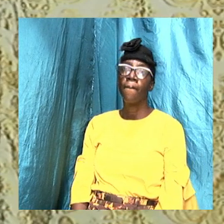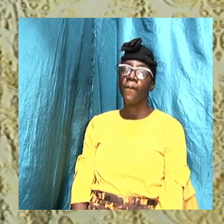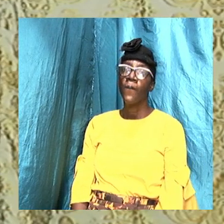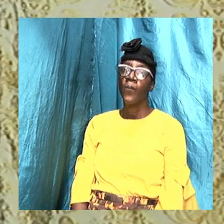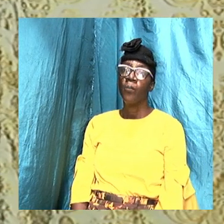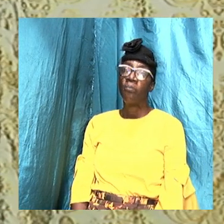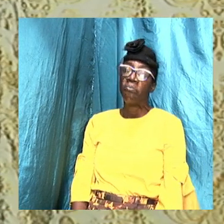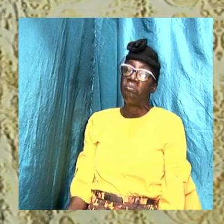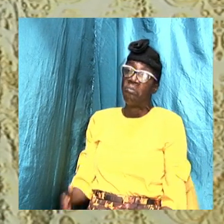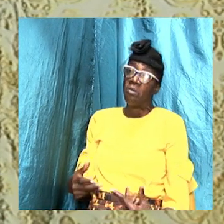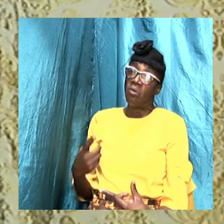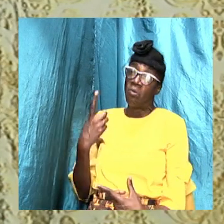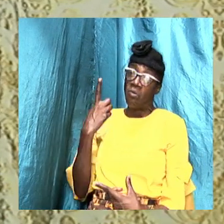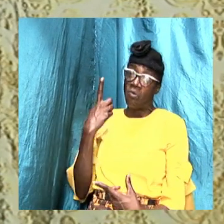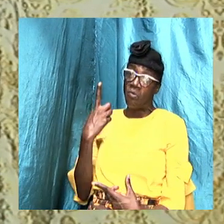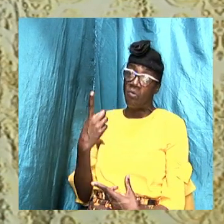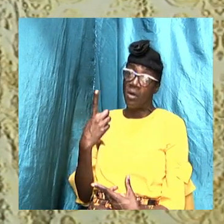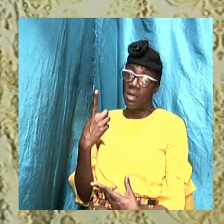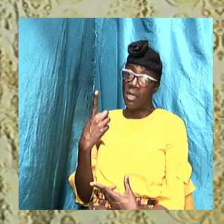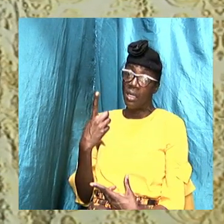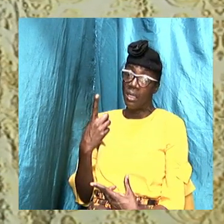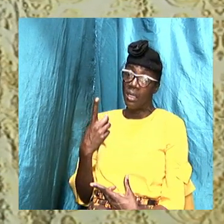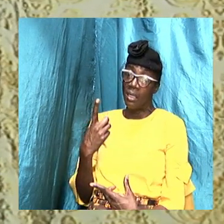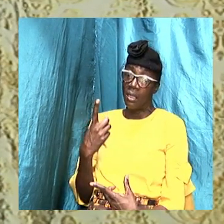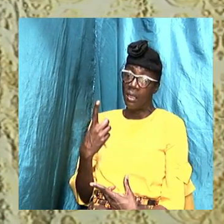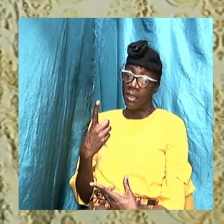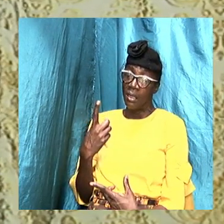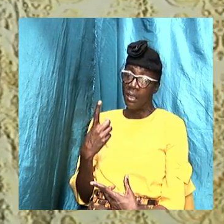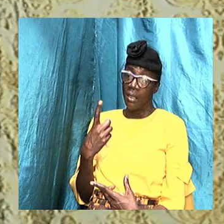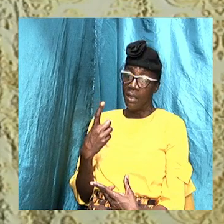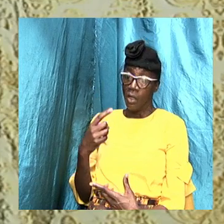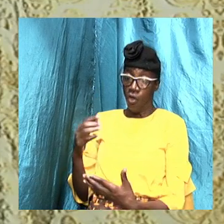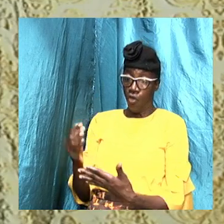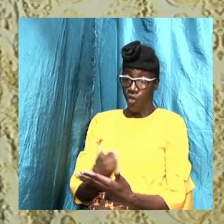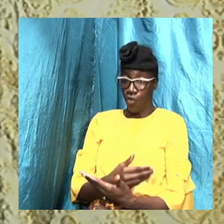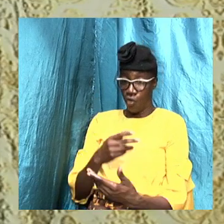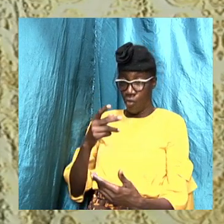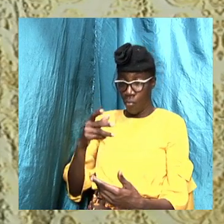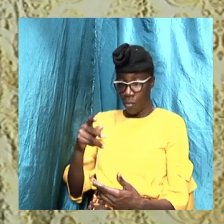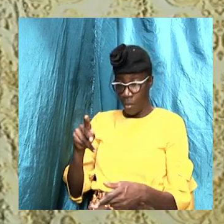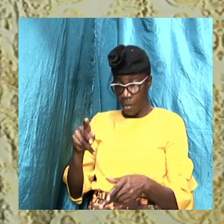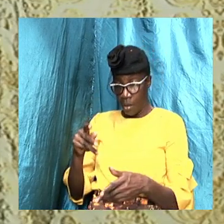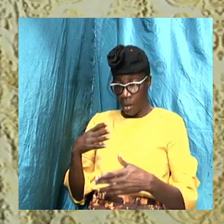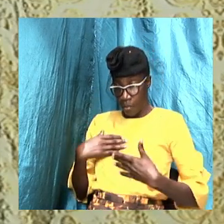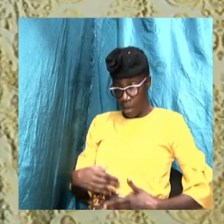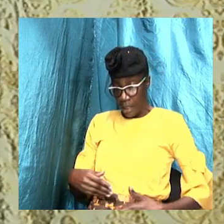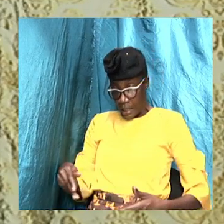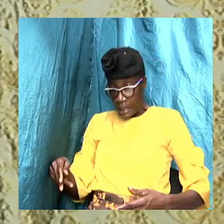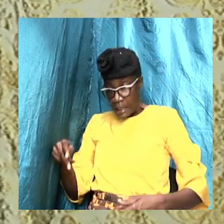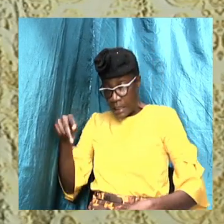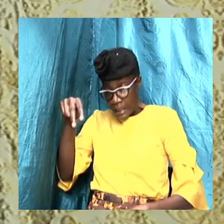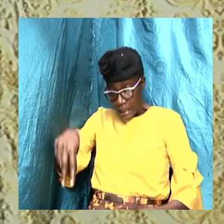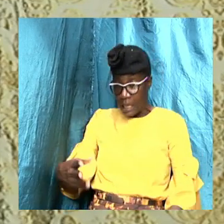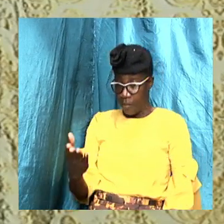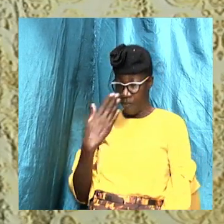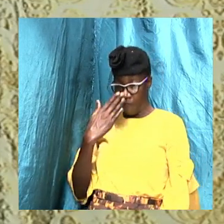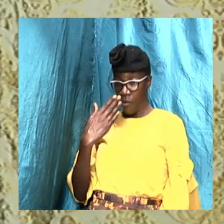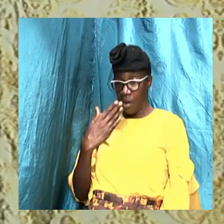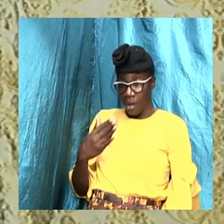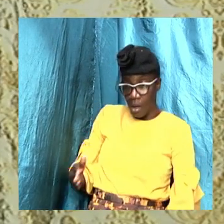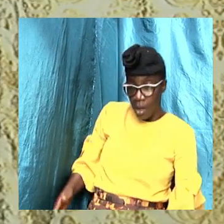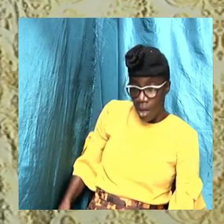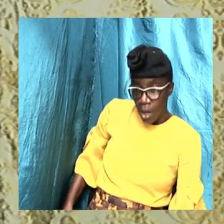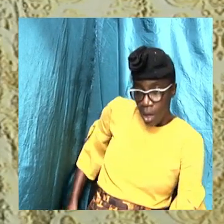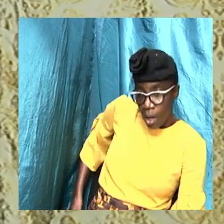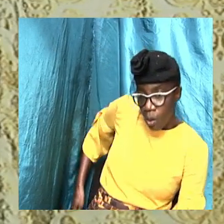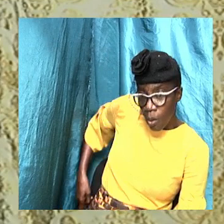Though one of them, you are faced with somebody with a gun or a machete to chop off your head. But it